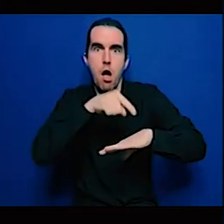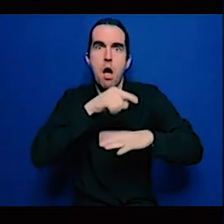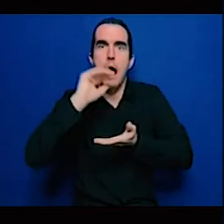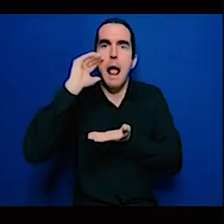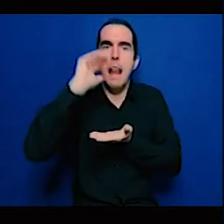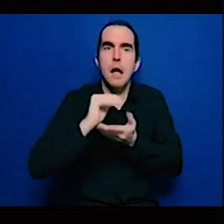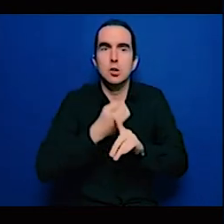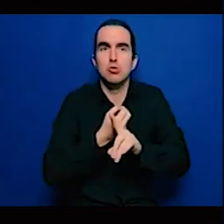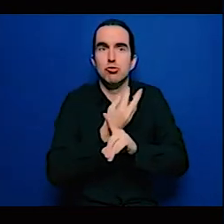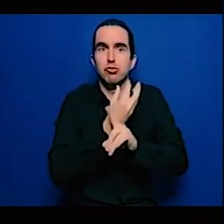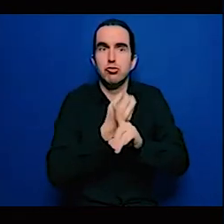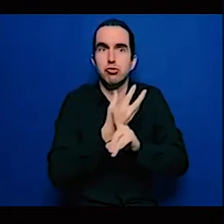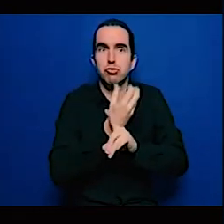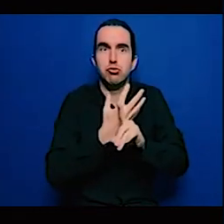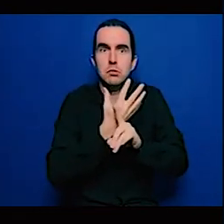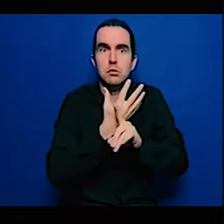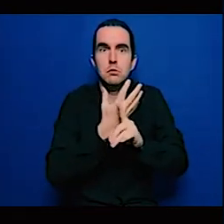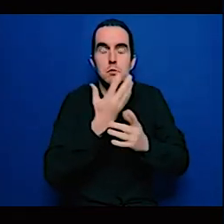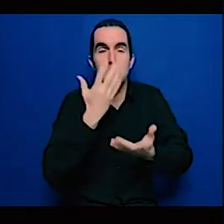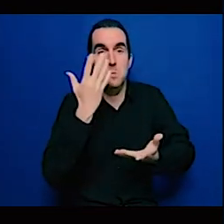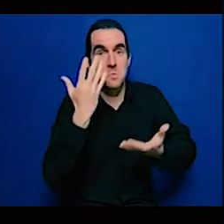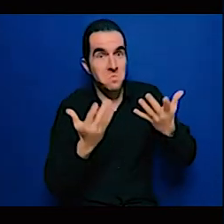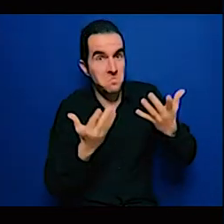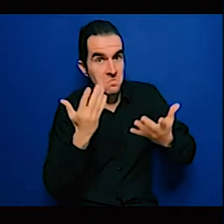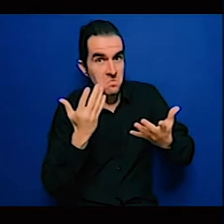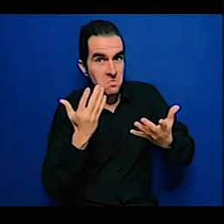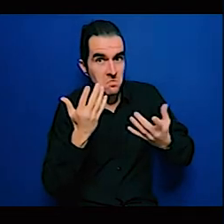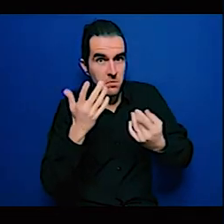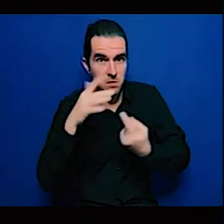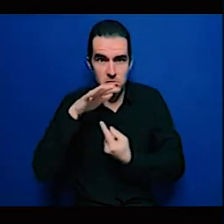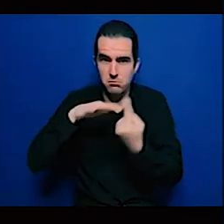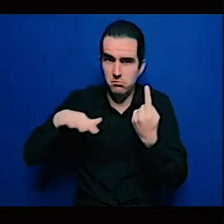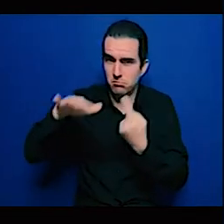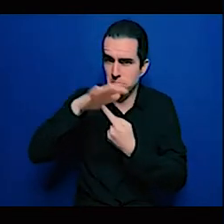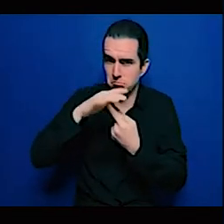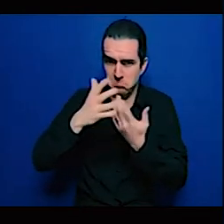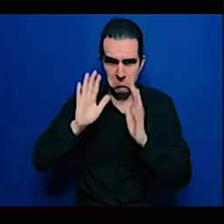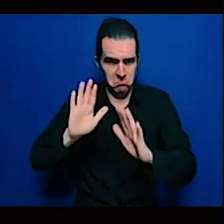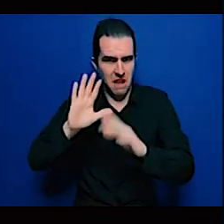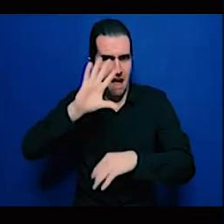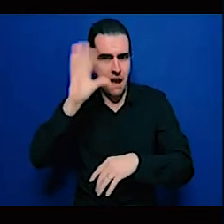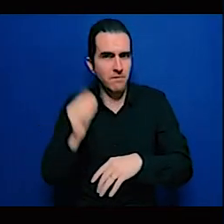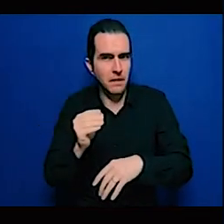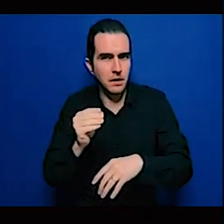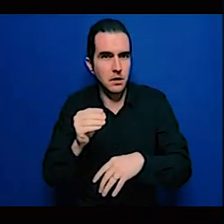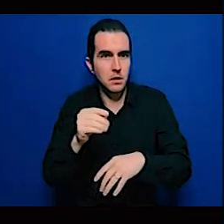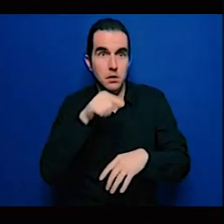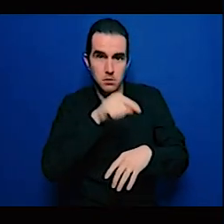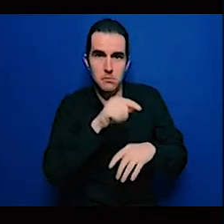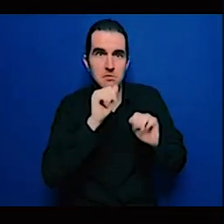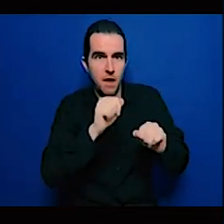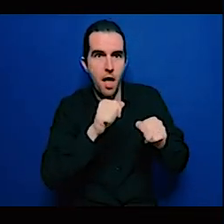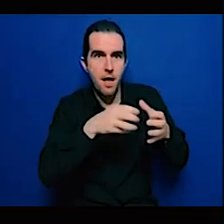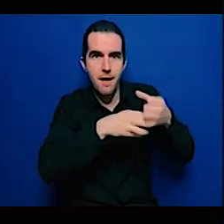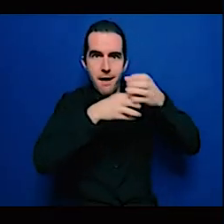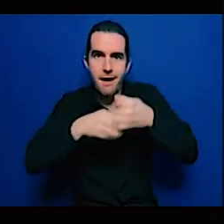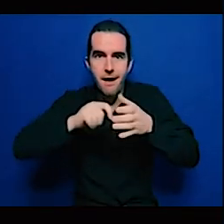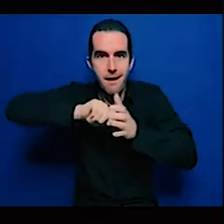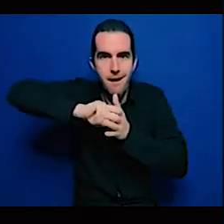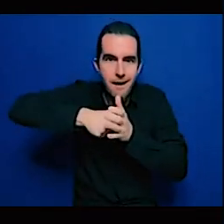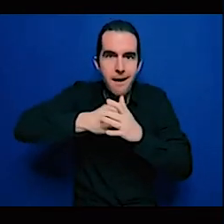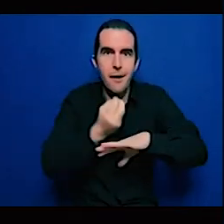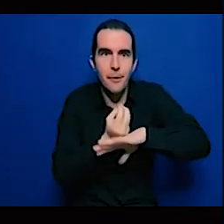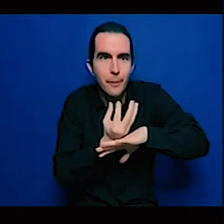energy use that somebody raised here as for the private sector let me use Cote de was